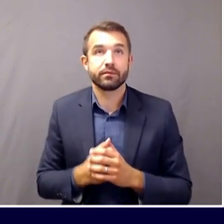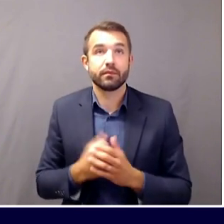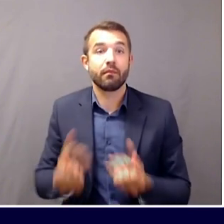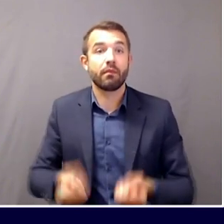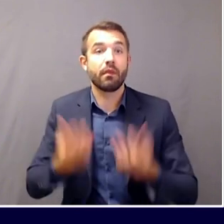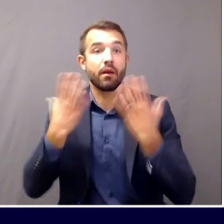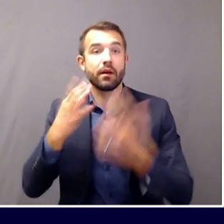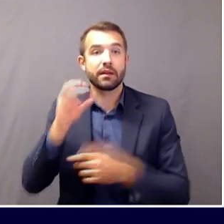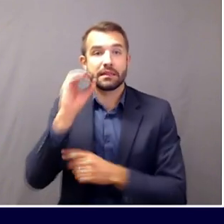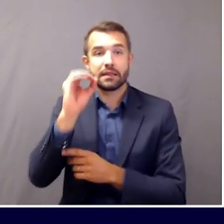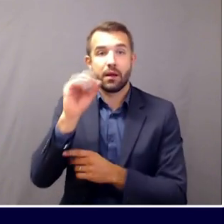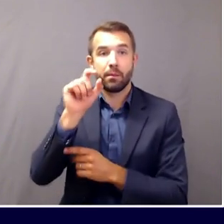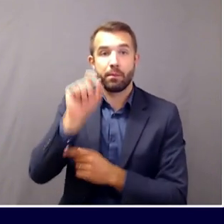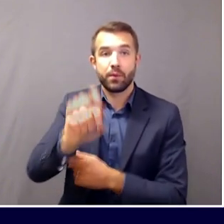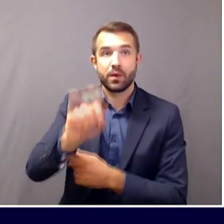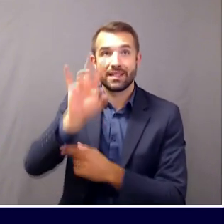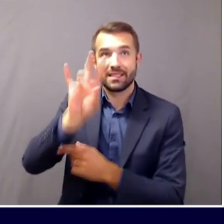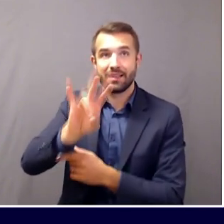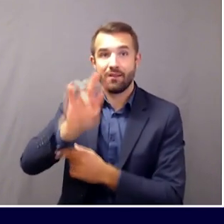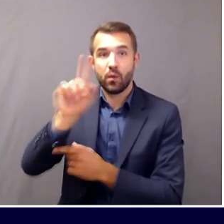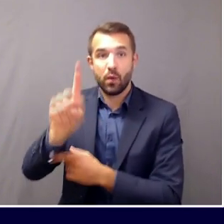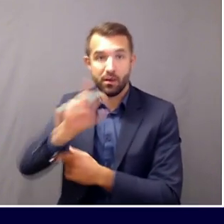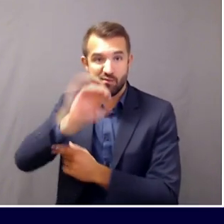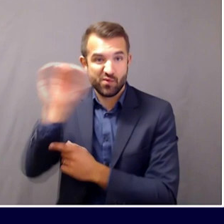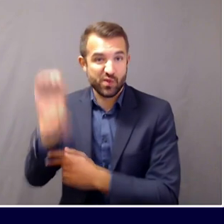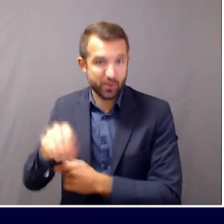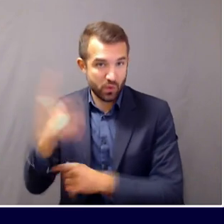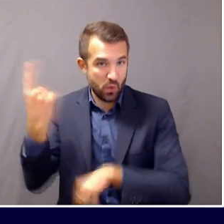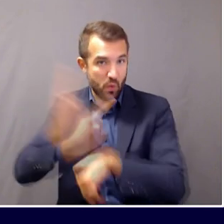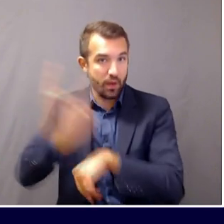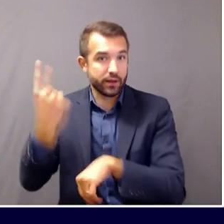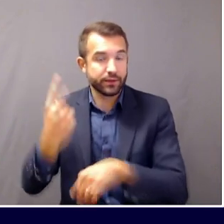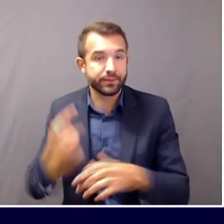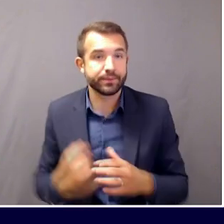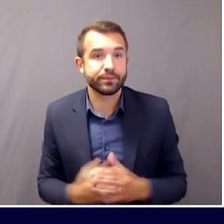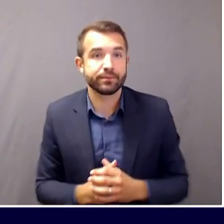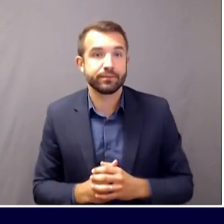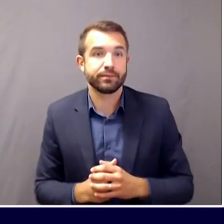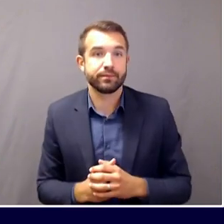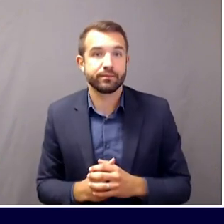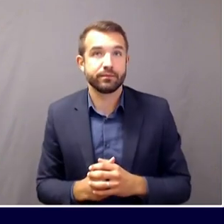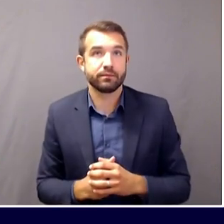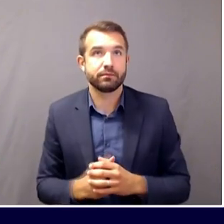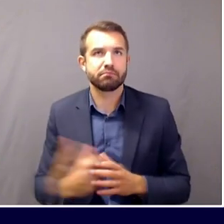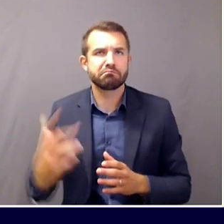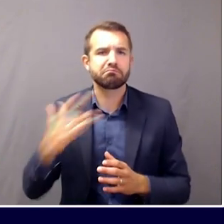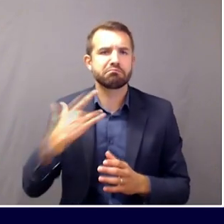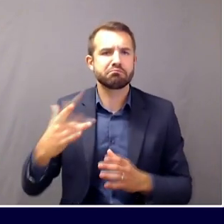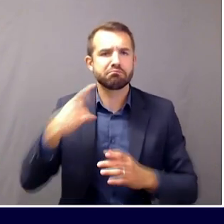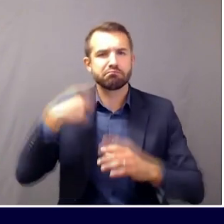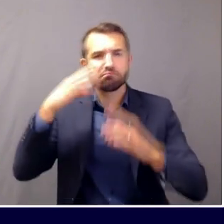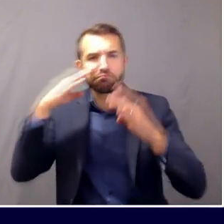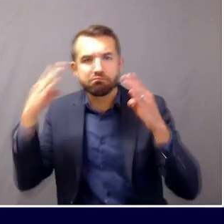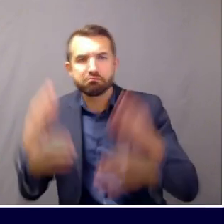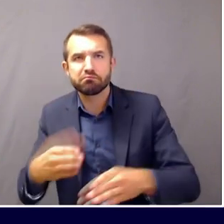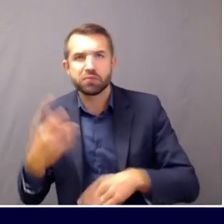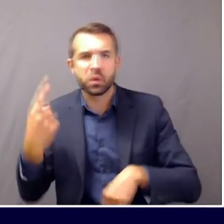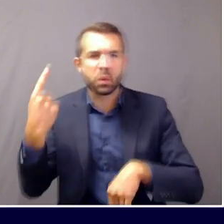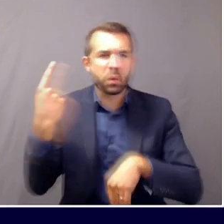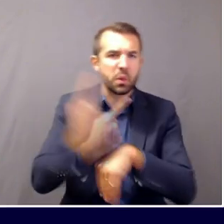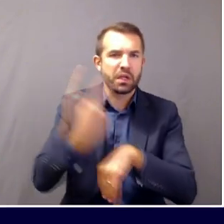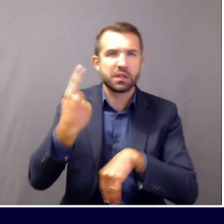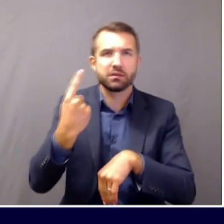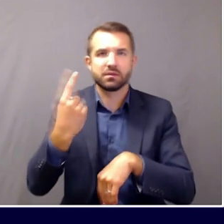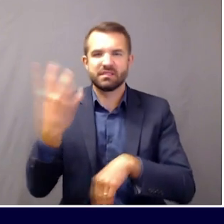0.71%. The number that we really focus on is not just the one-day number, but the